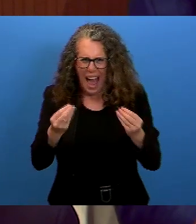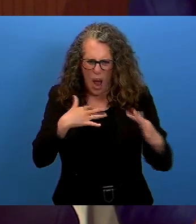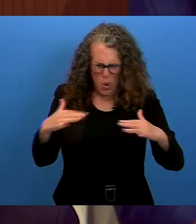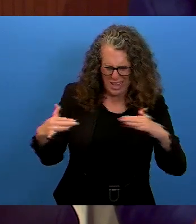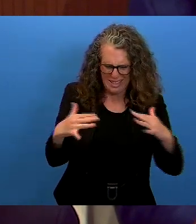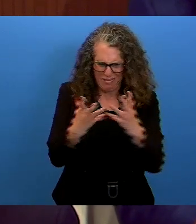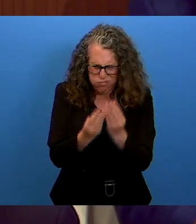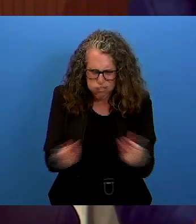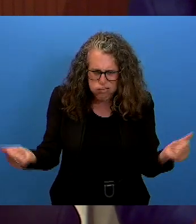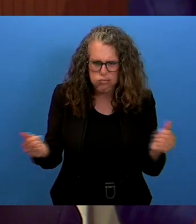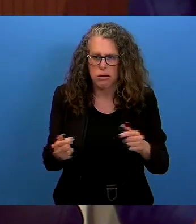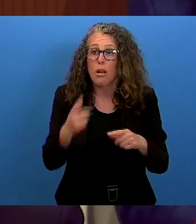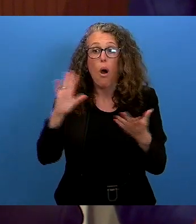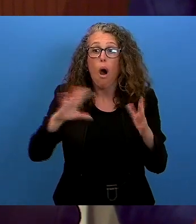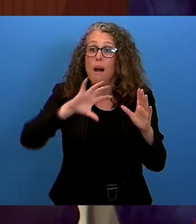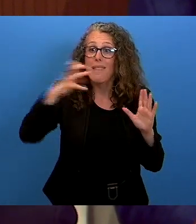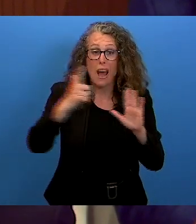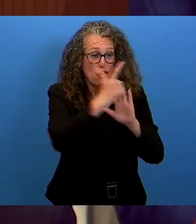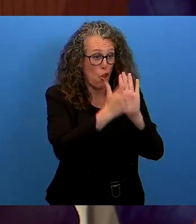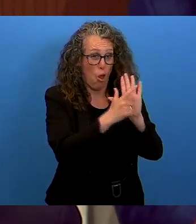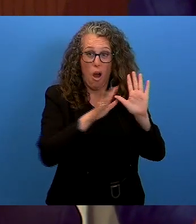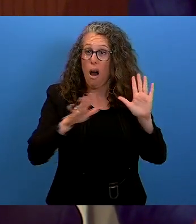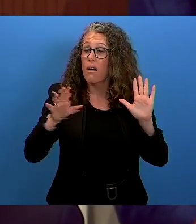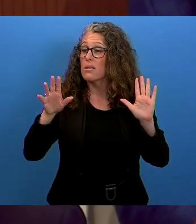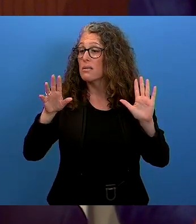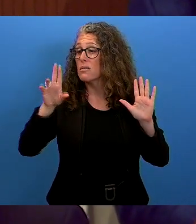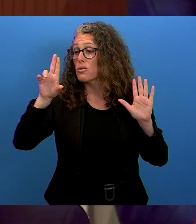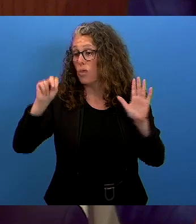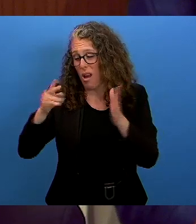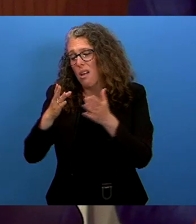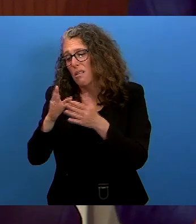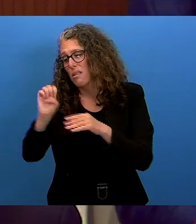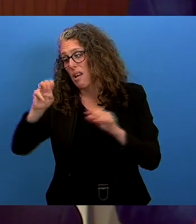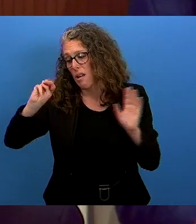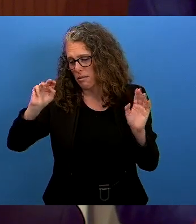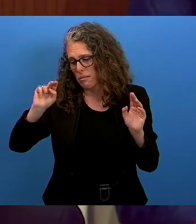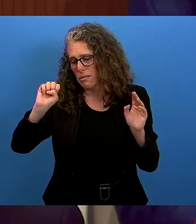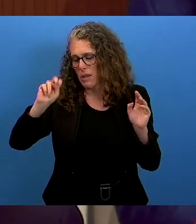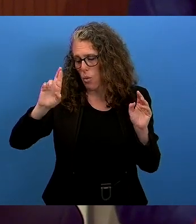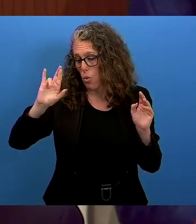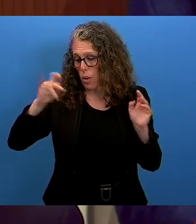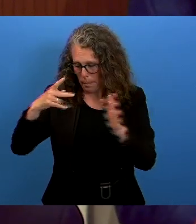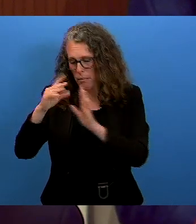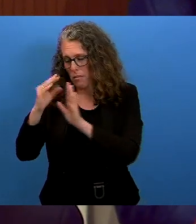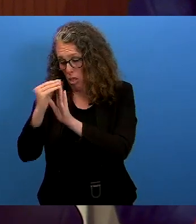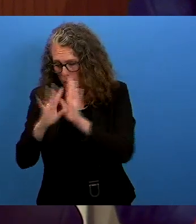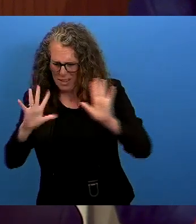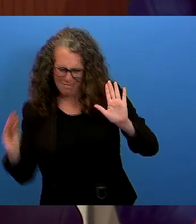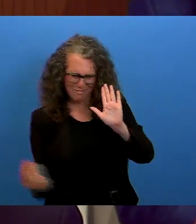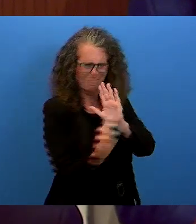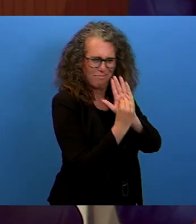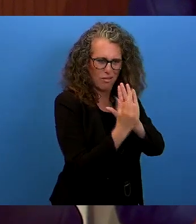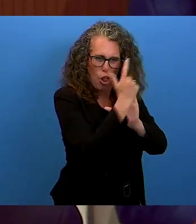all national laws with the Declaration on the Rights of Indigenous Peoples, but also to continue supporting the UN